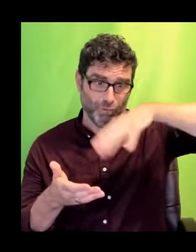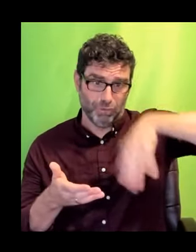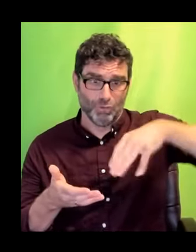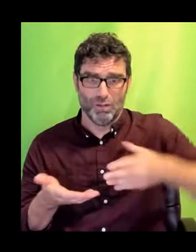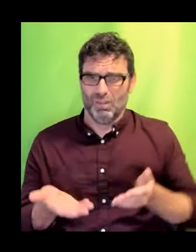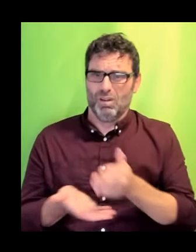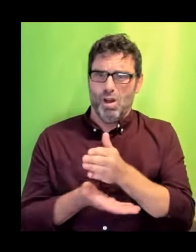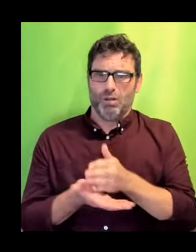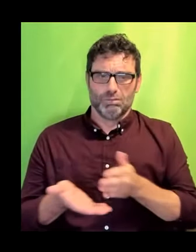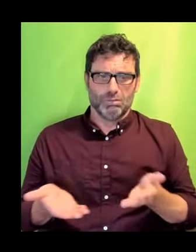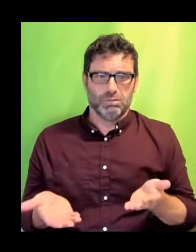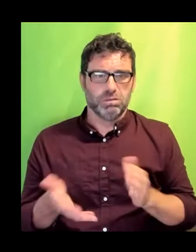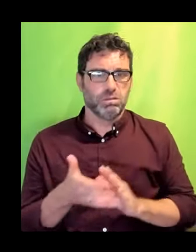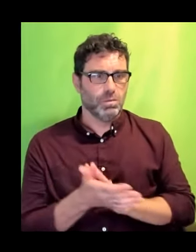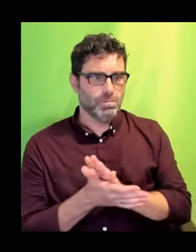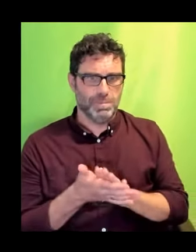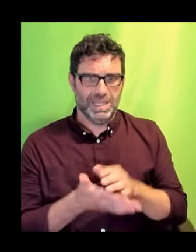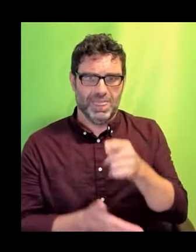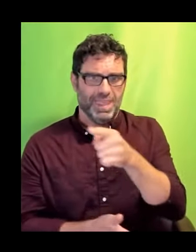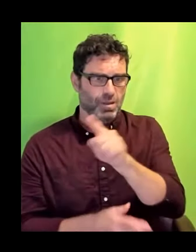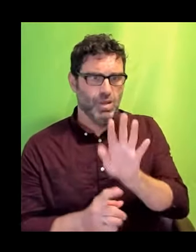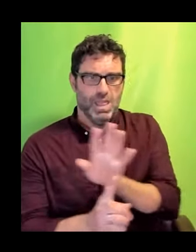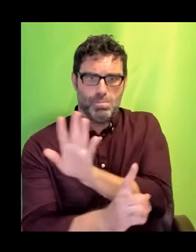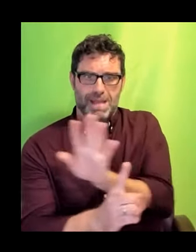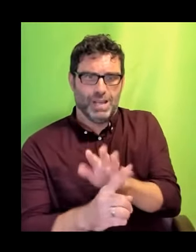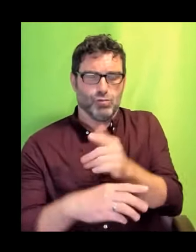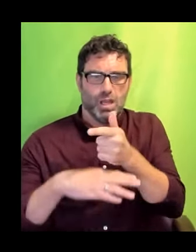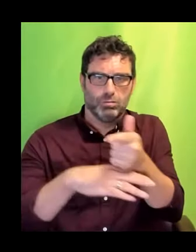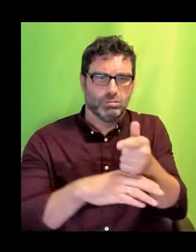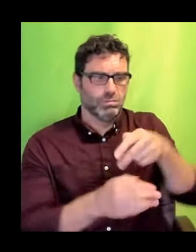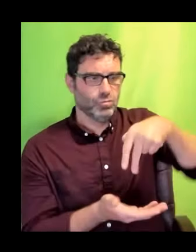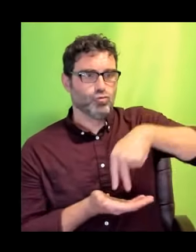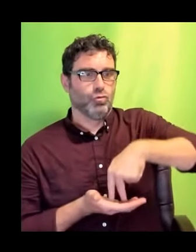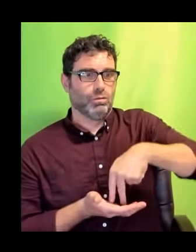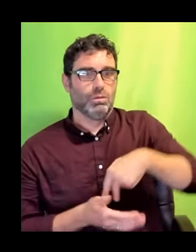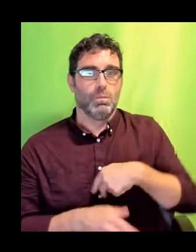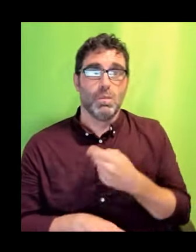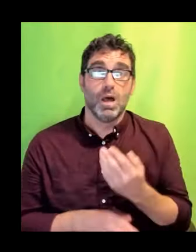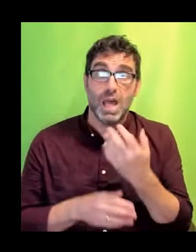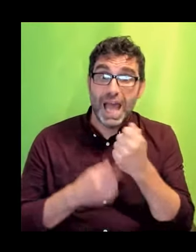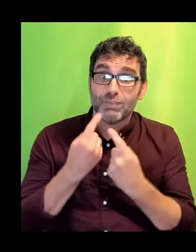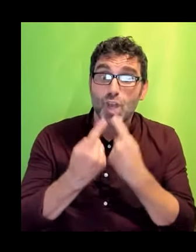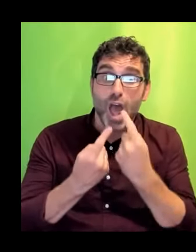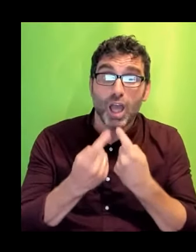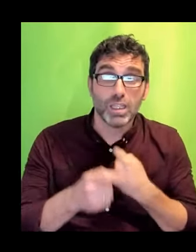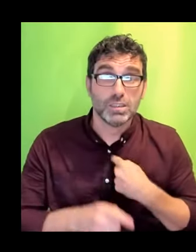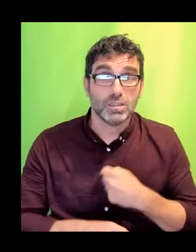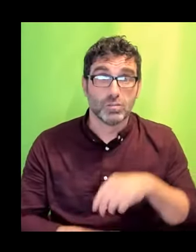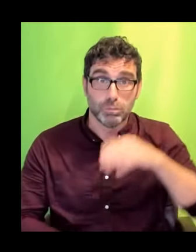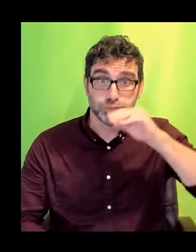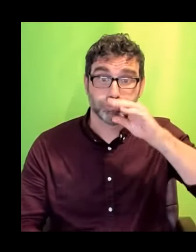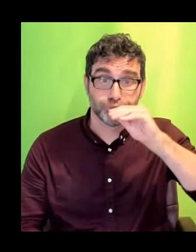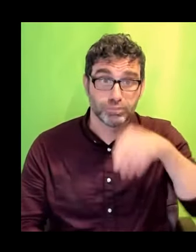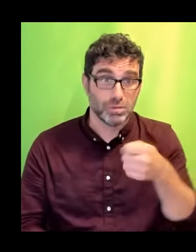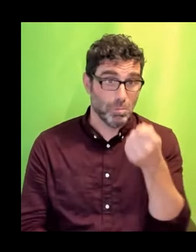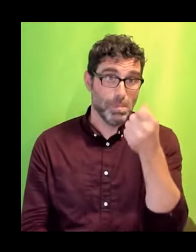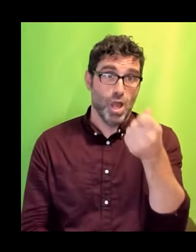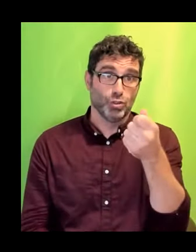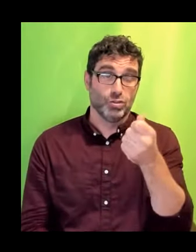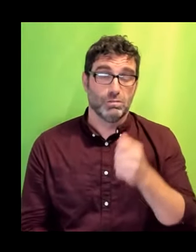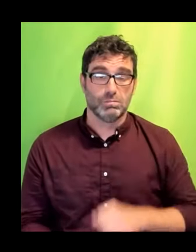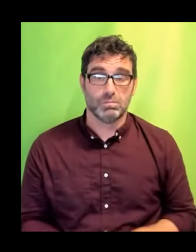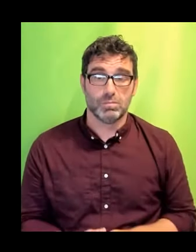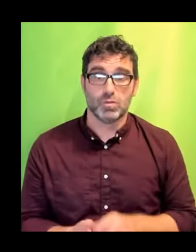but very few lines. They later wrote to me, in making those choices, you relegated the only